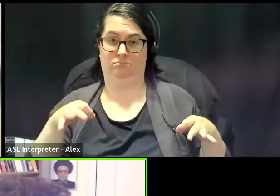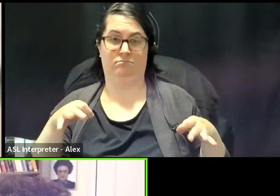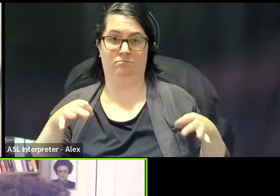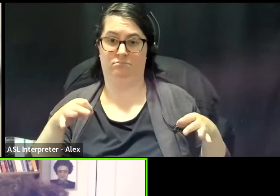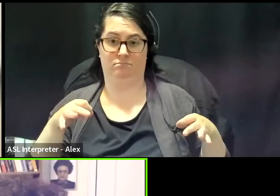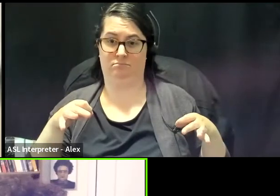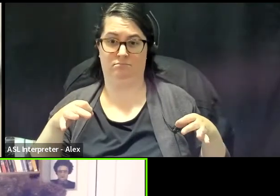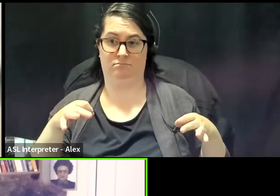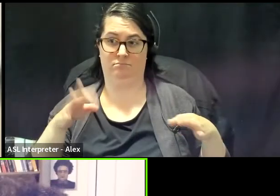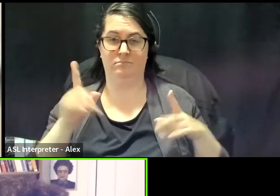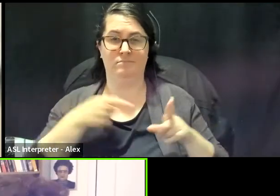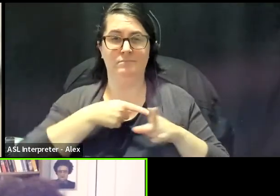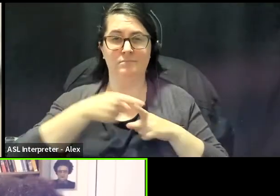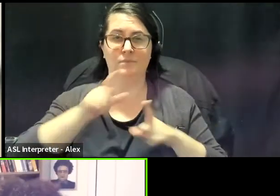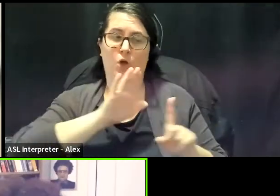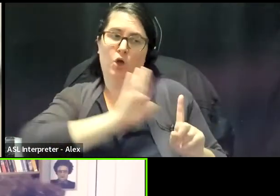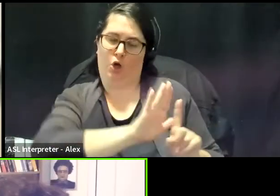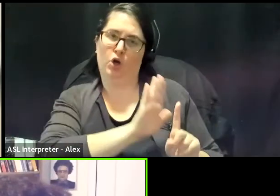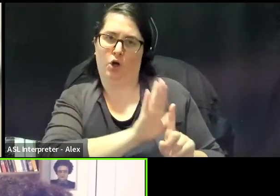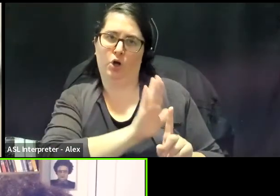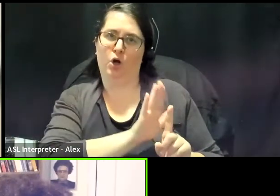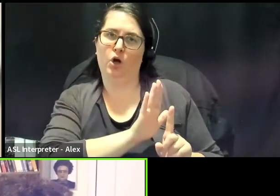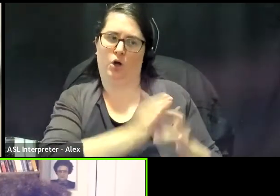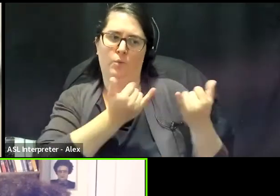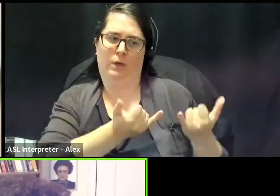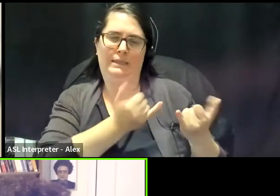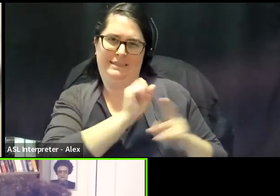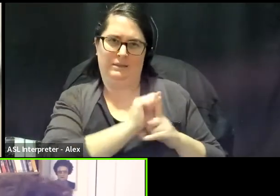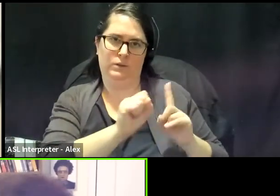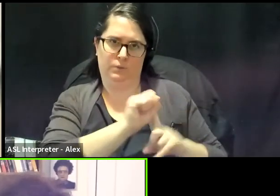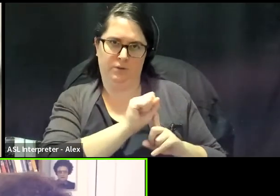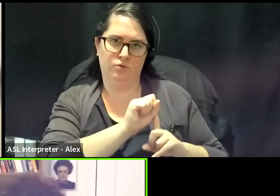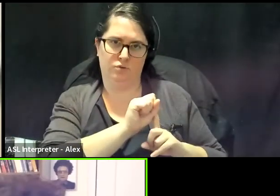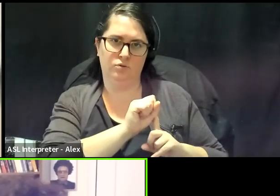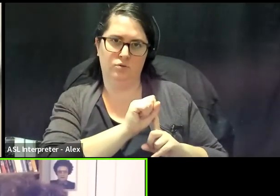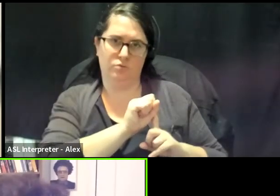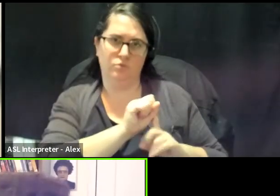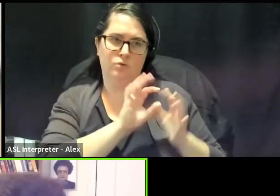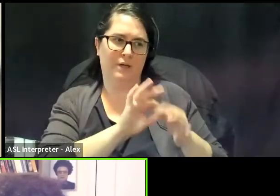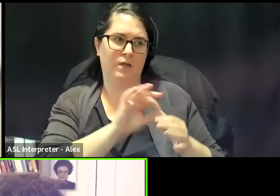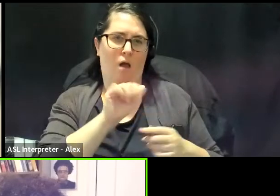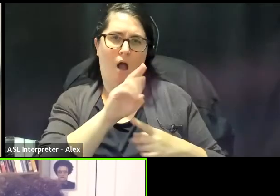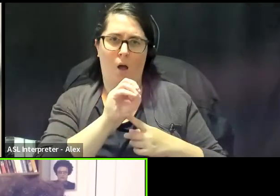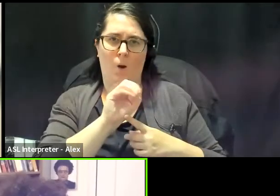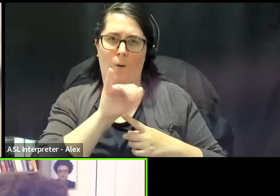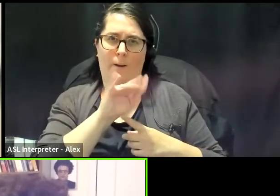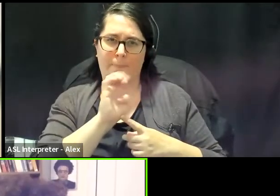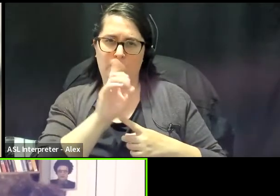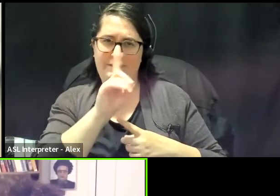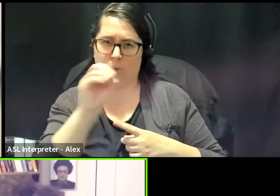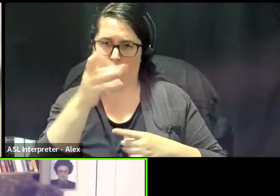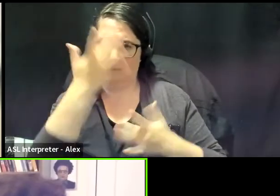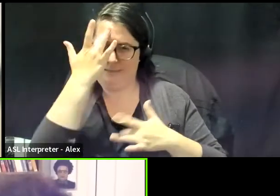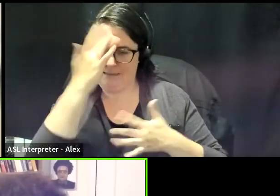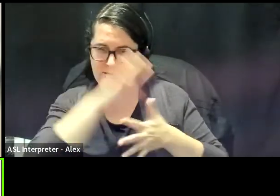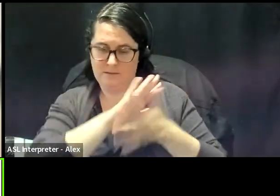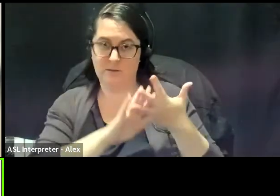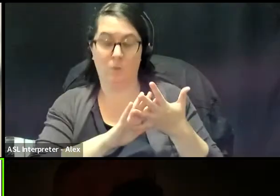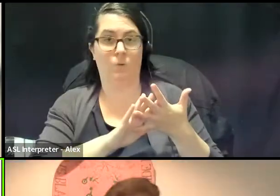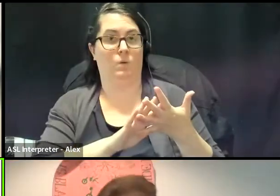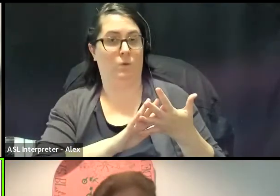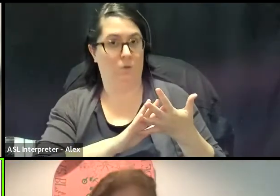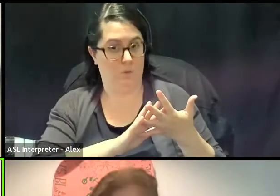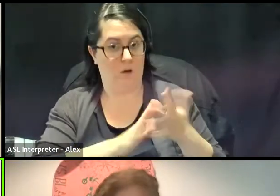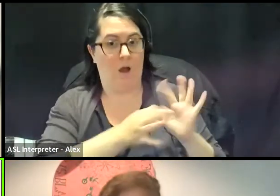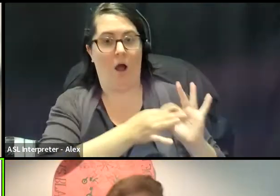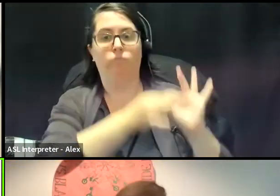particularly to her present situation in terms of her autoimmune disorders, which, of course, is very much